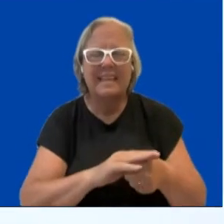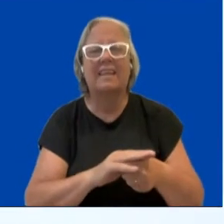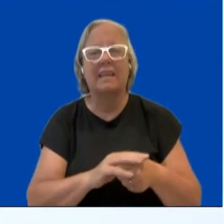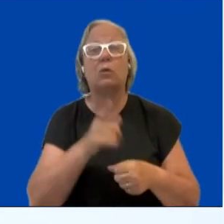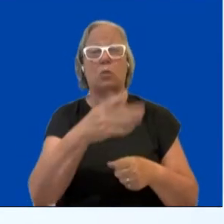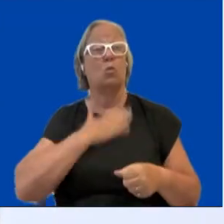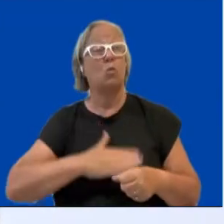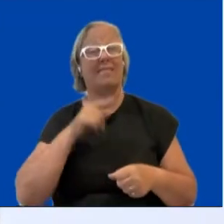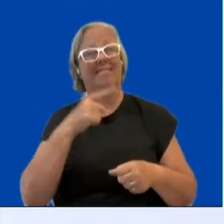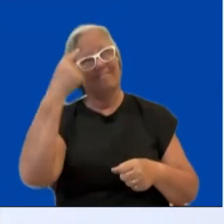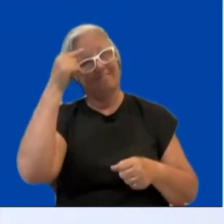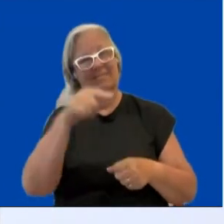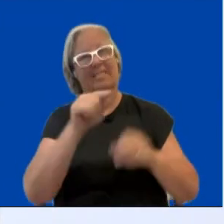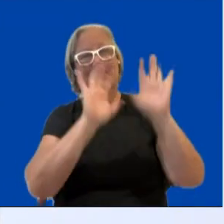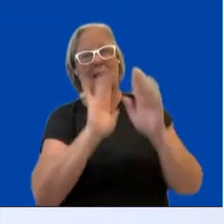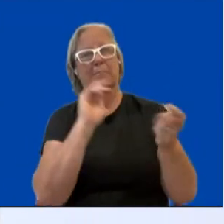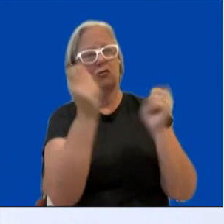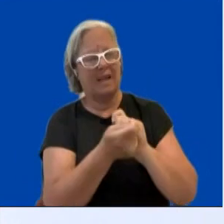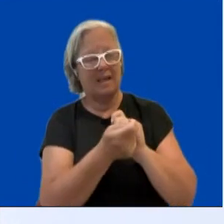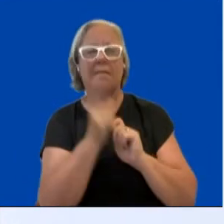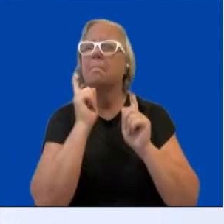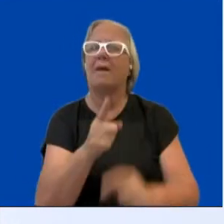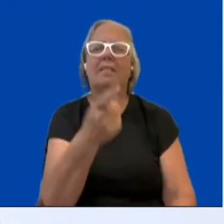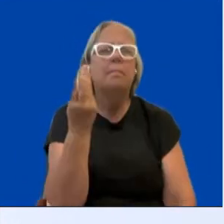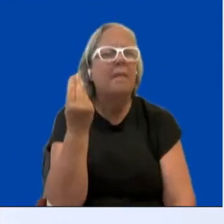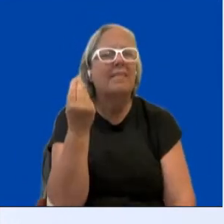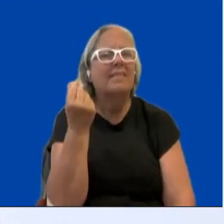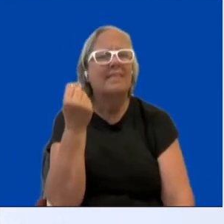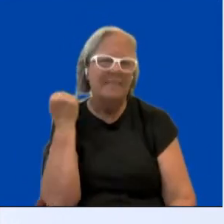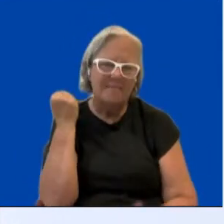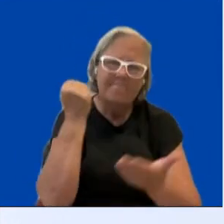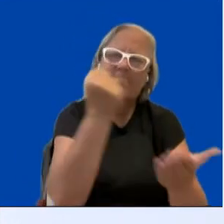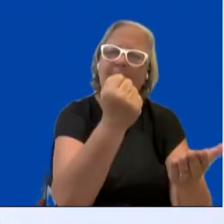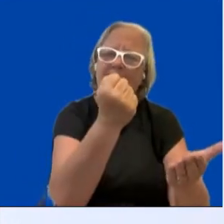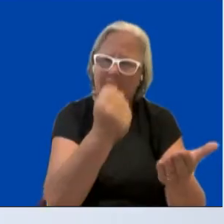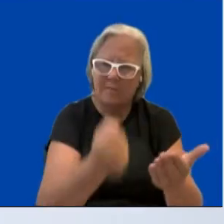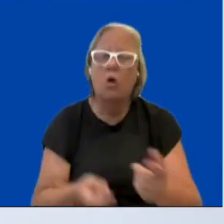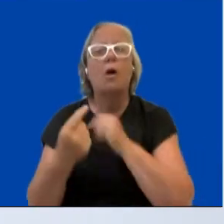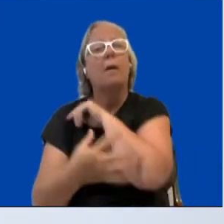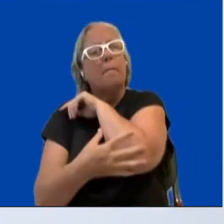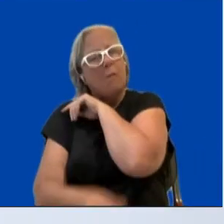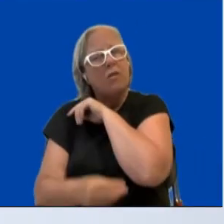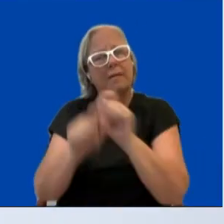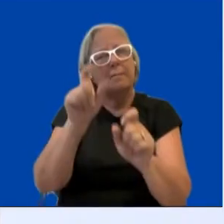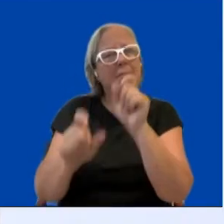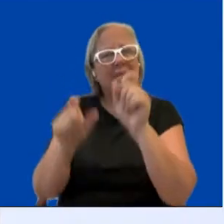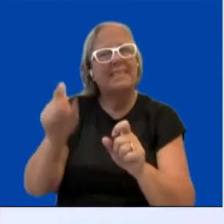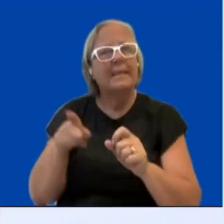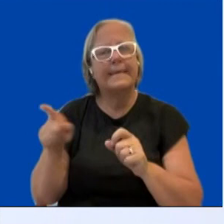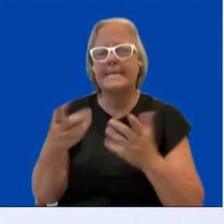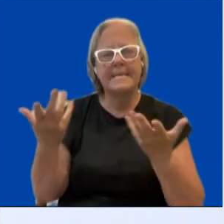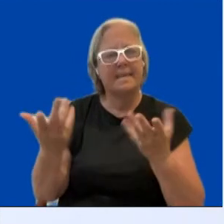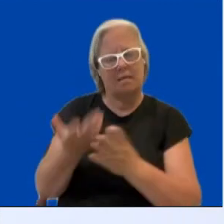At the same time we know that people in poverty in the European Union are often women. There's again a link.